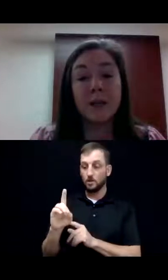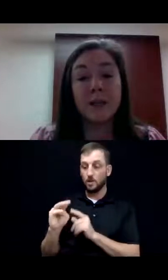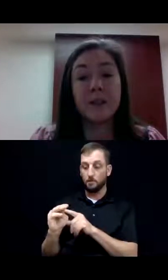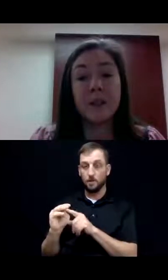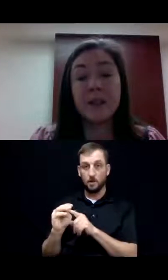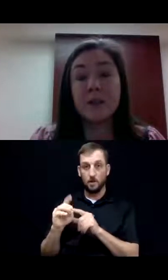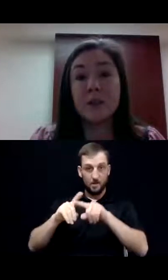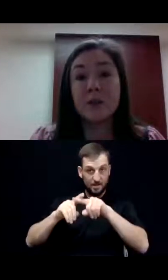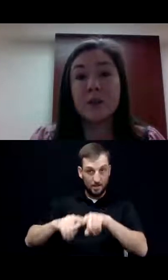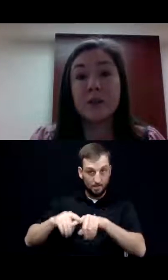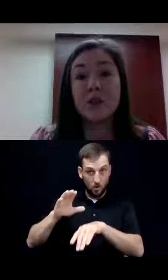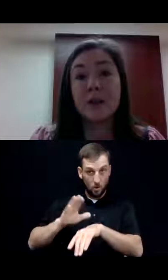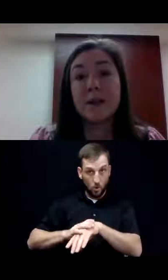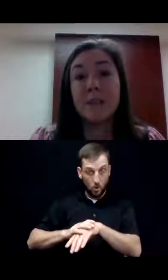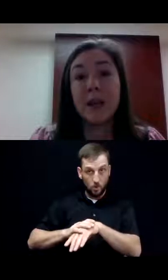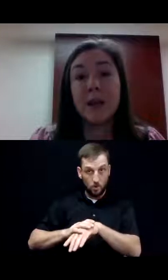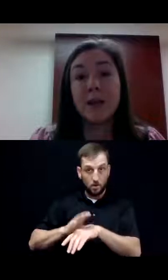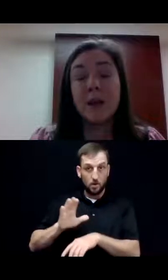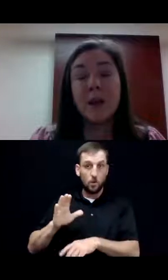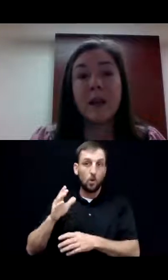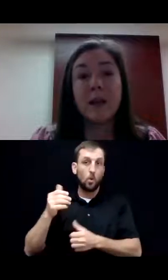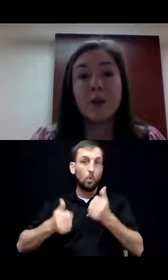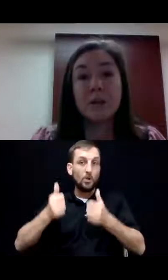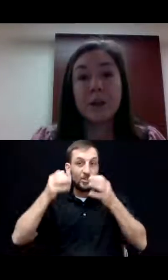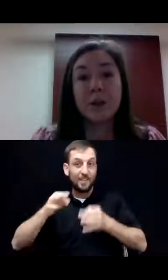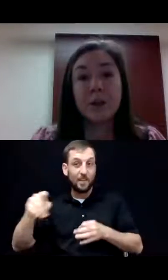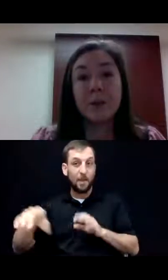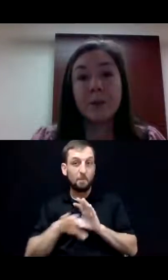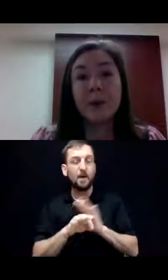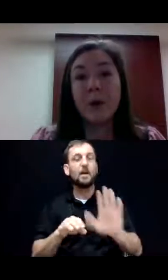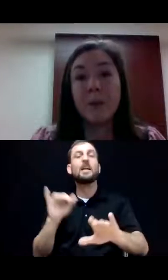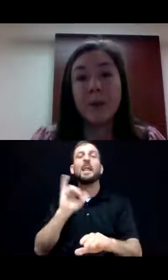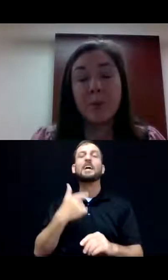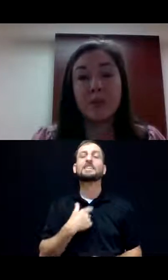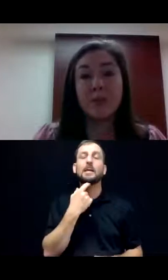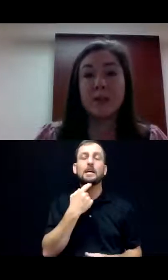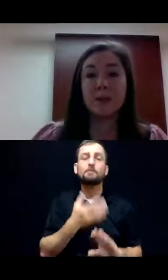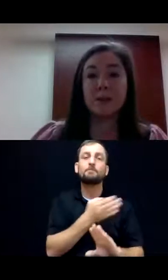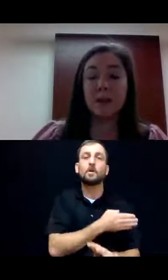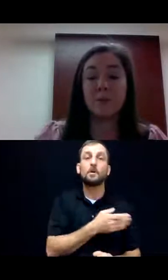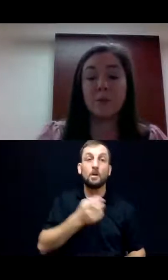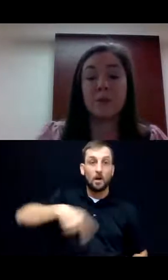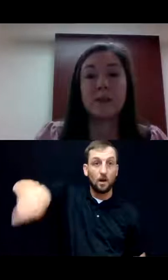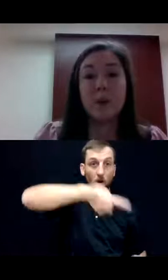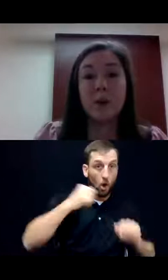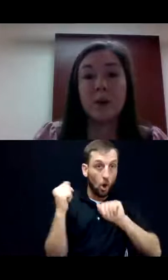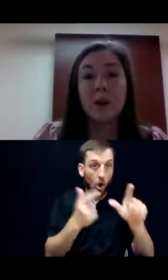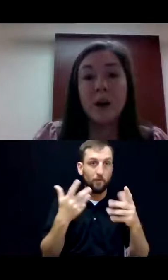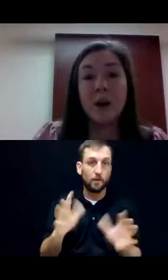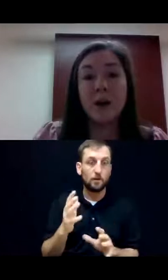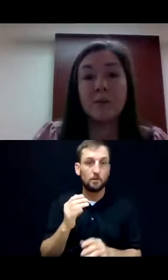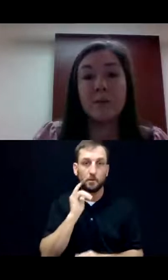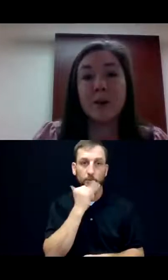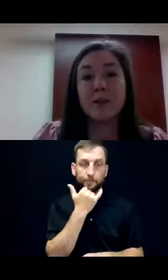quality of any decision that is made. Like I talked about earlier, we all make poor choices even with support